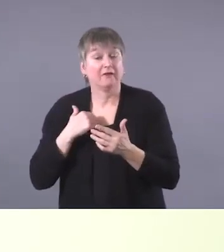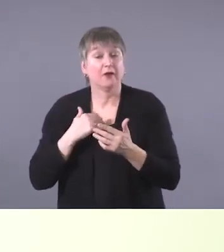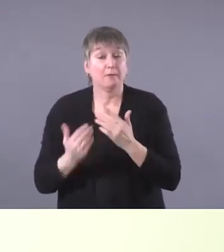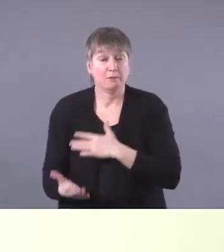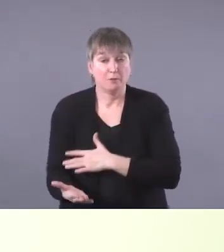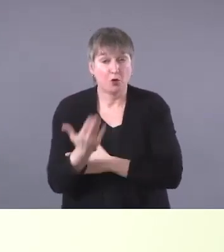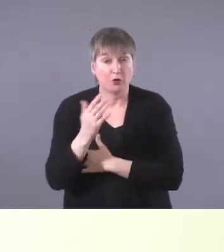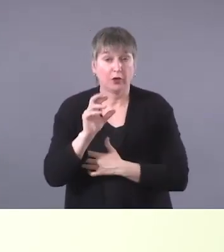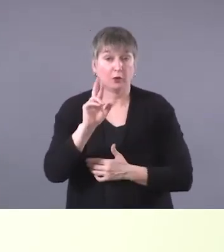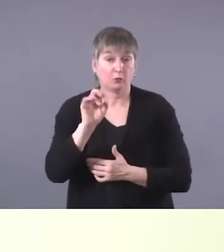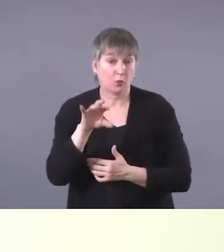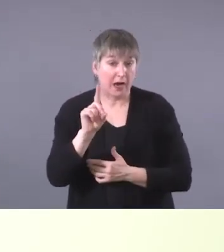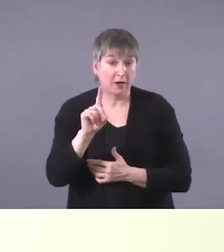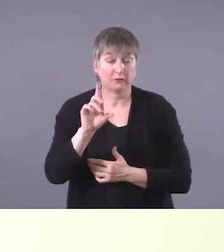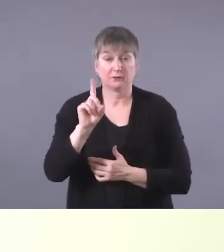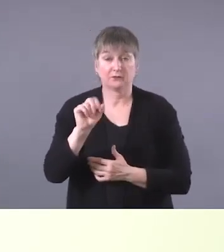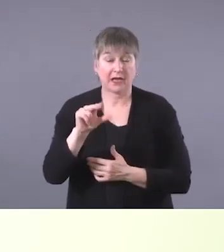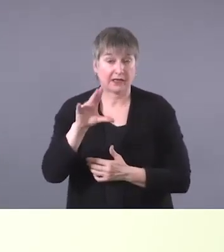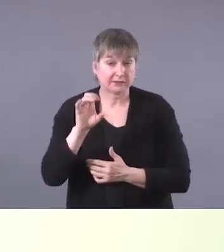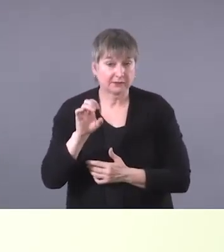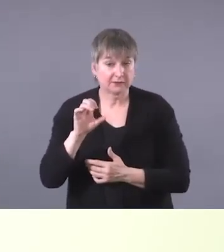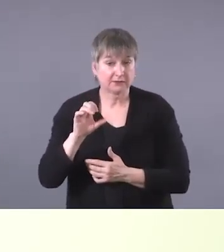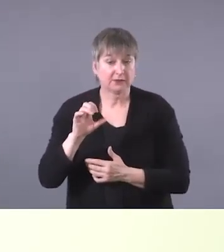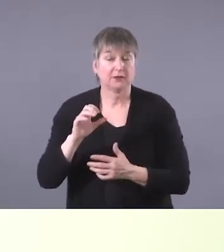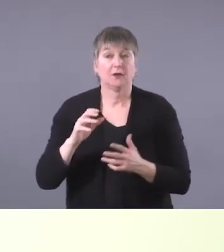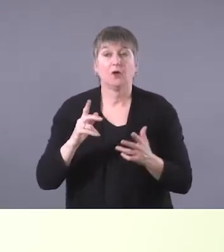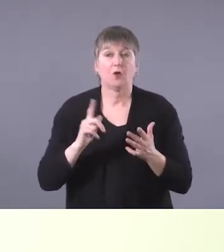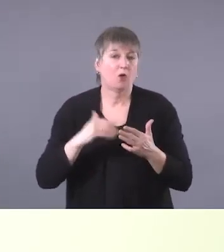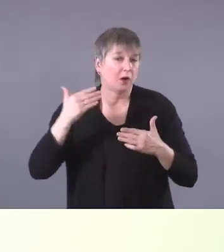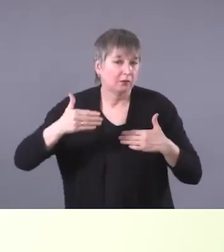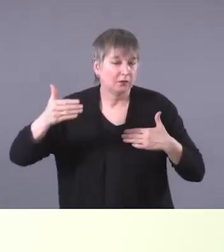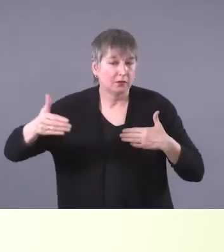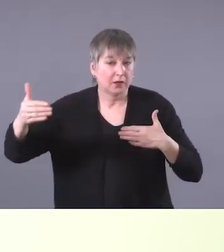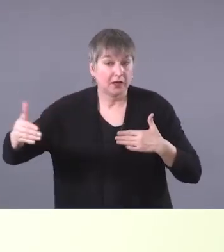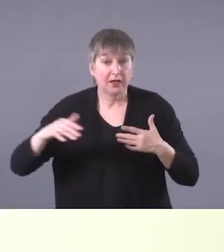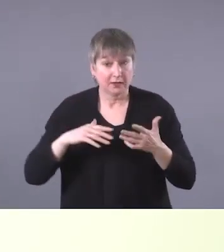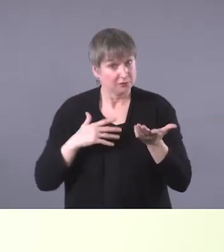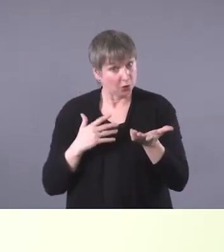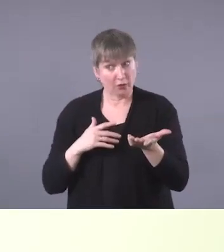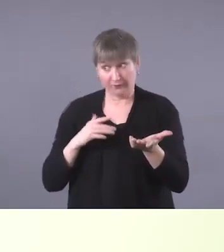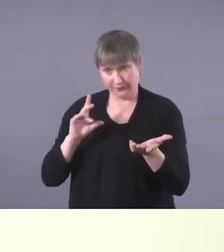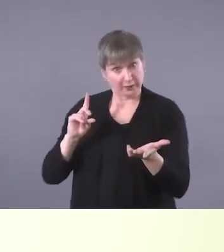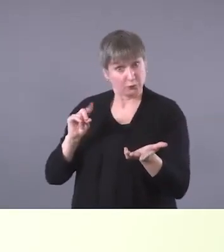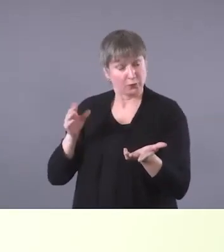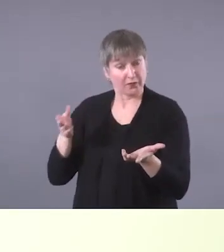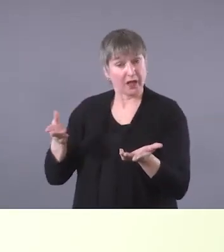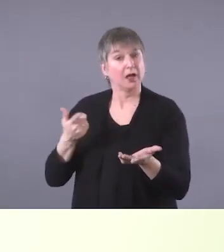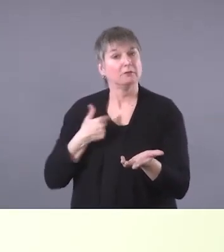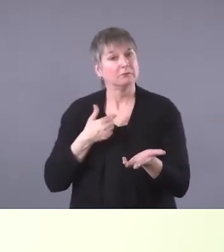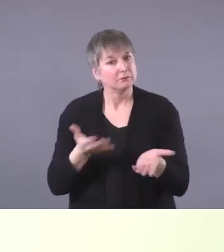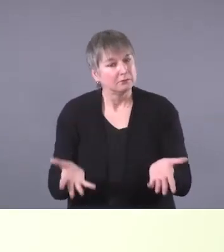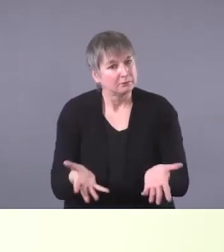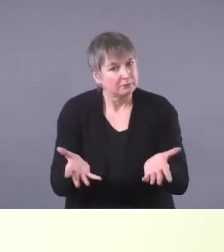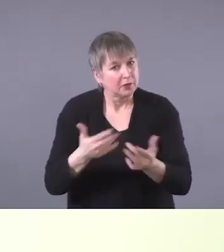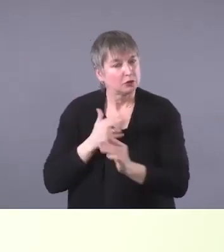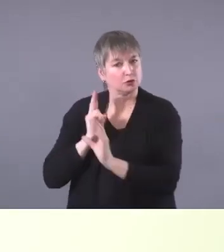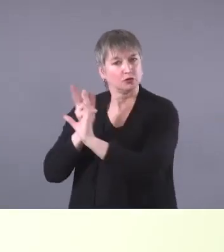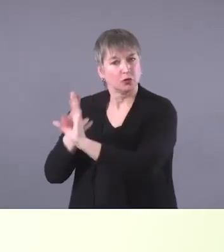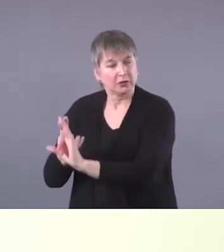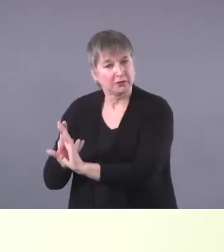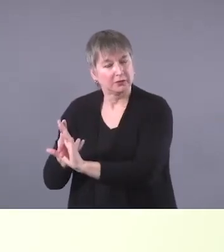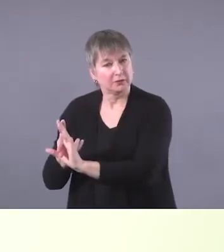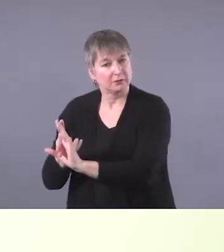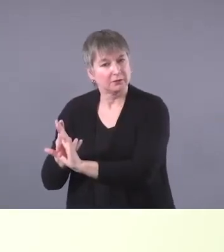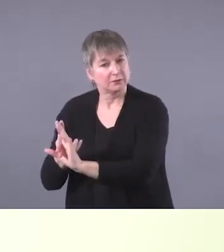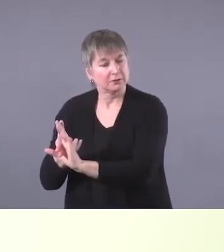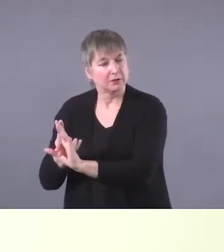occasionally. Um, so, and, and again, if you learn that they do that, you, you may take the opportunity to join in because they're quite a,